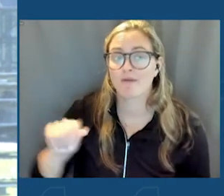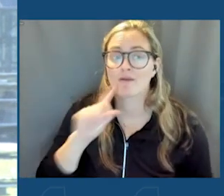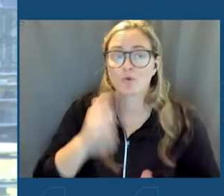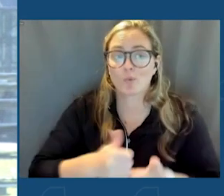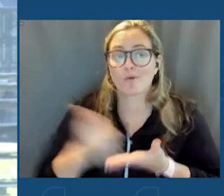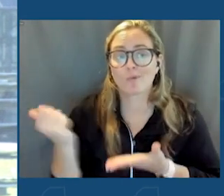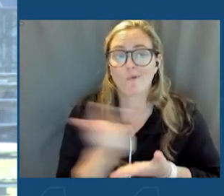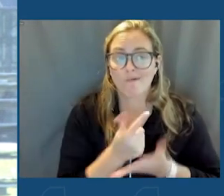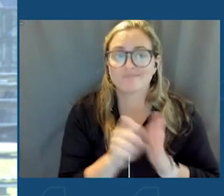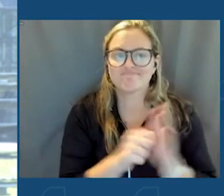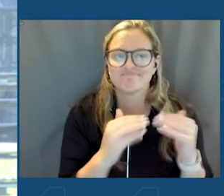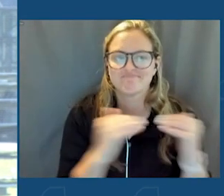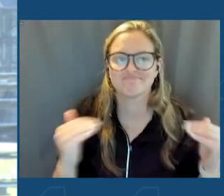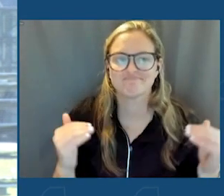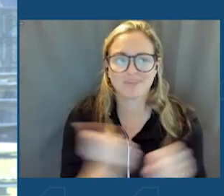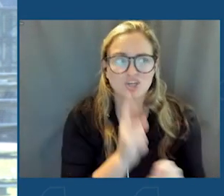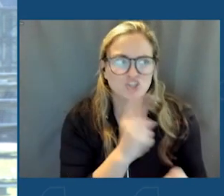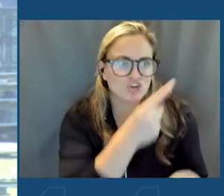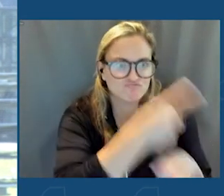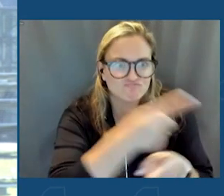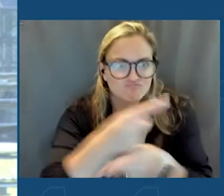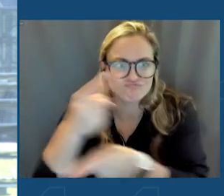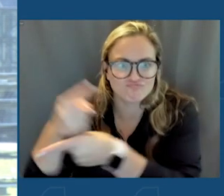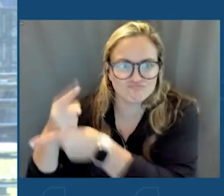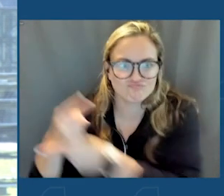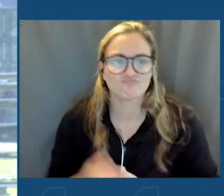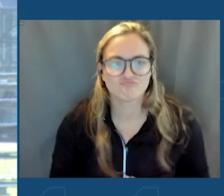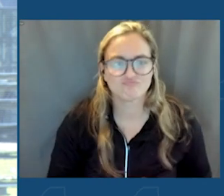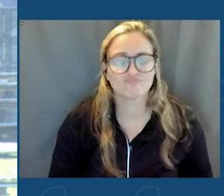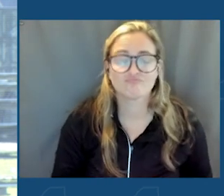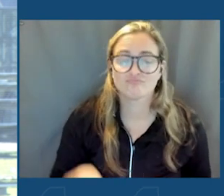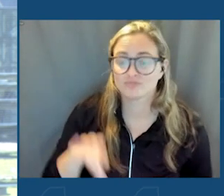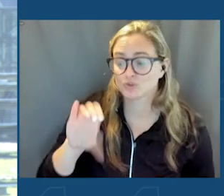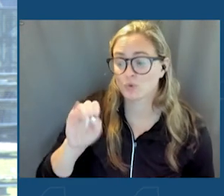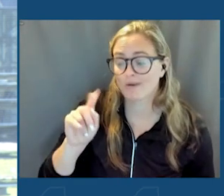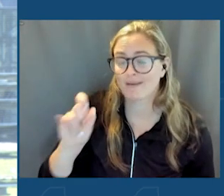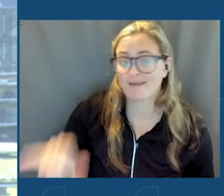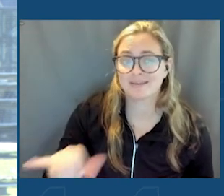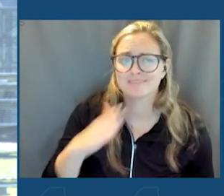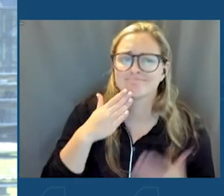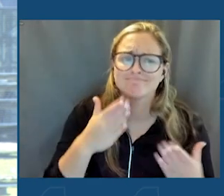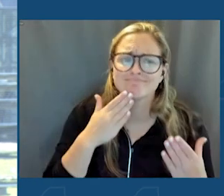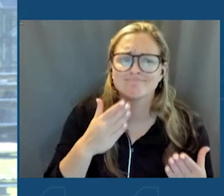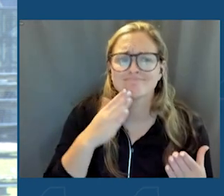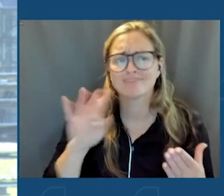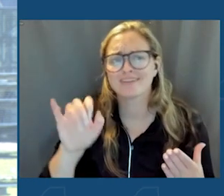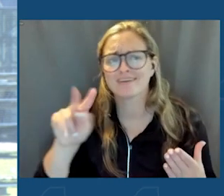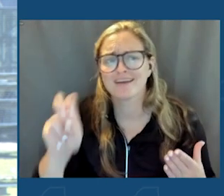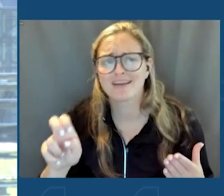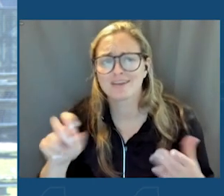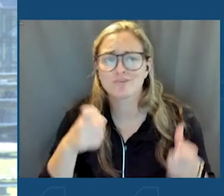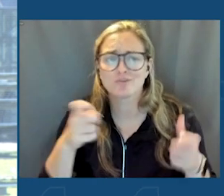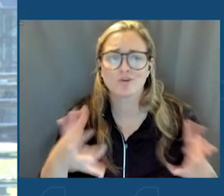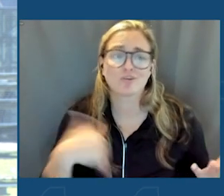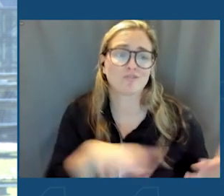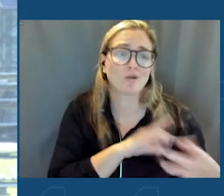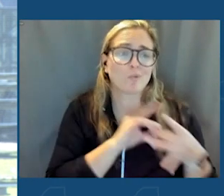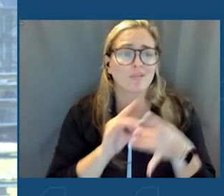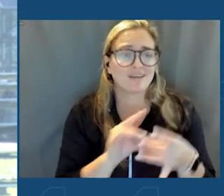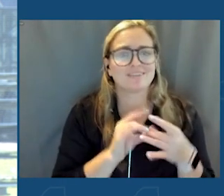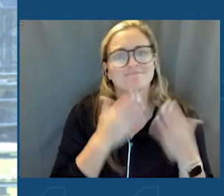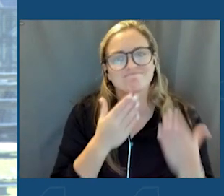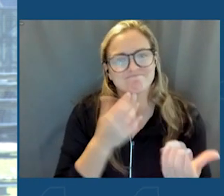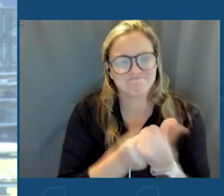state level make sure we're doing the right thing. So to Casey Kadams, I want to thank you for being the executive director of our alliance here. let's give him a round of applause.